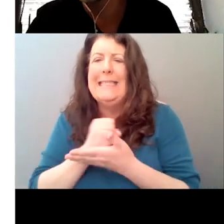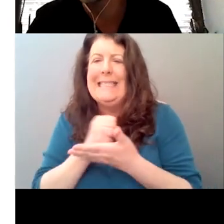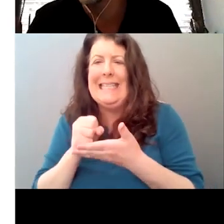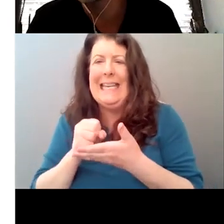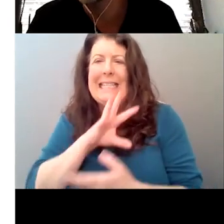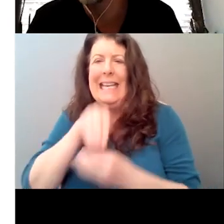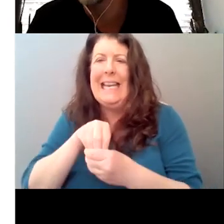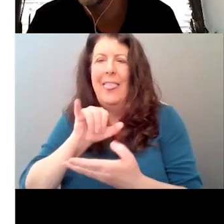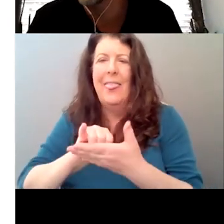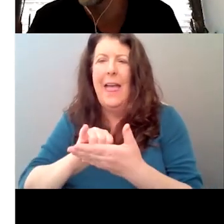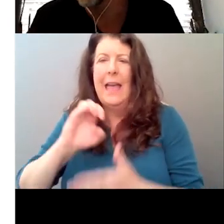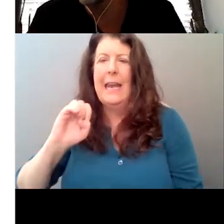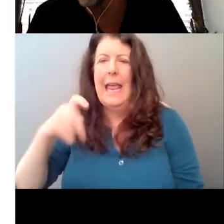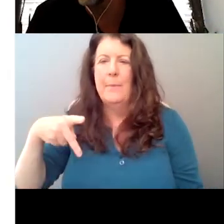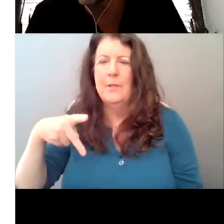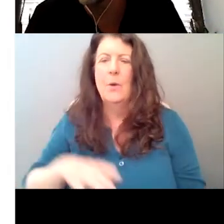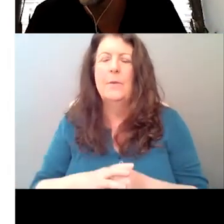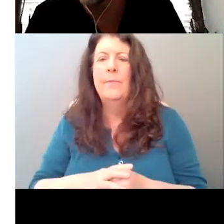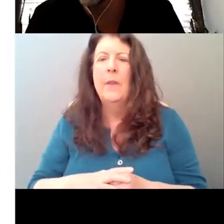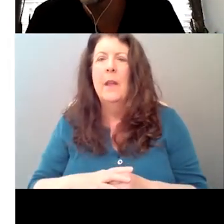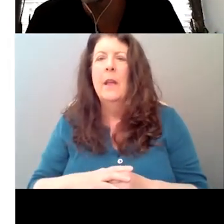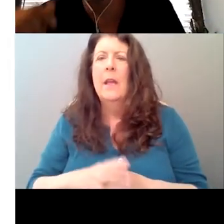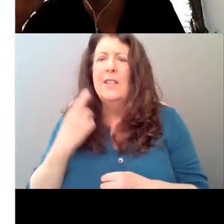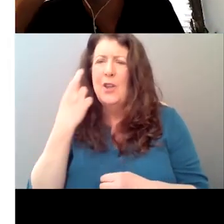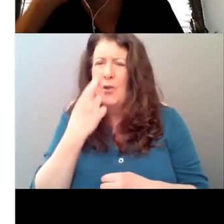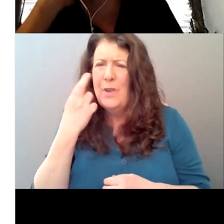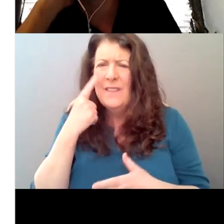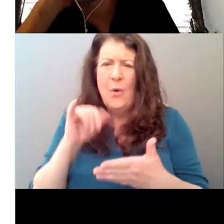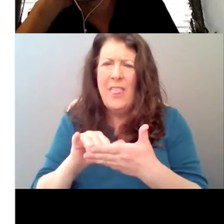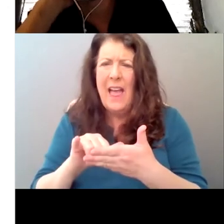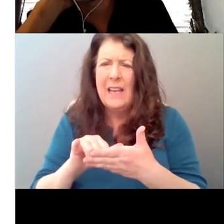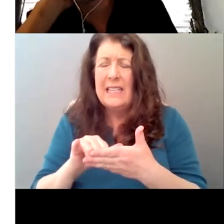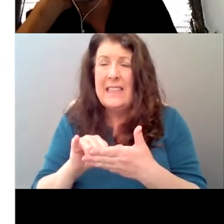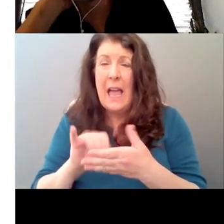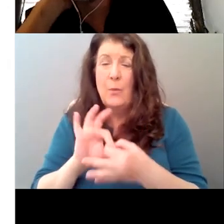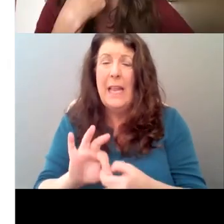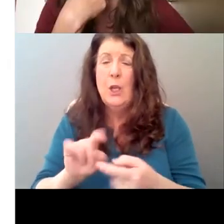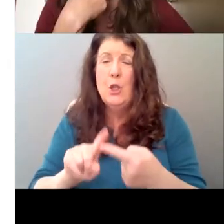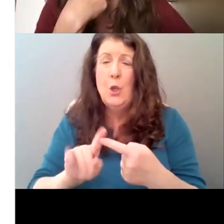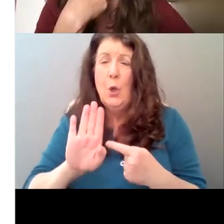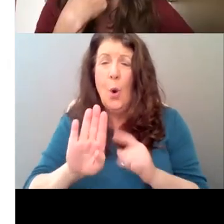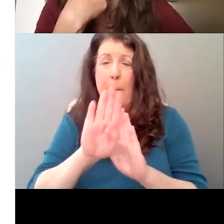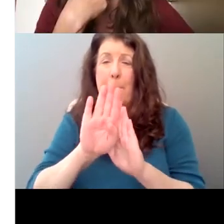reason why you have a lot of two person scenes and does it have anything to do with your days as a playwright? Hmm.